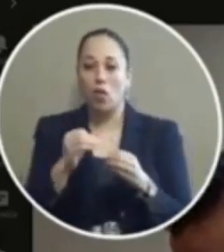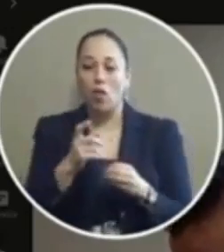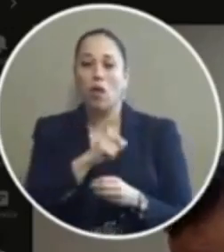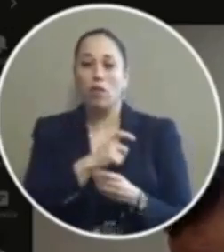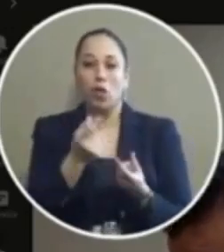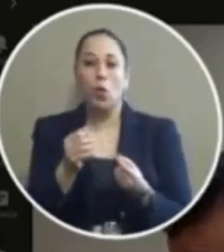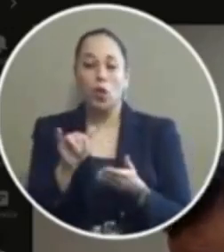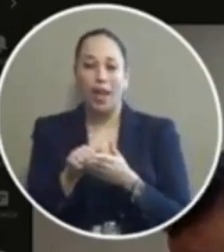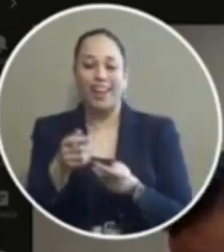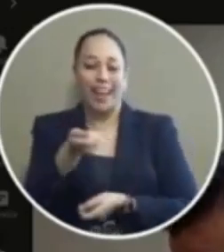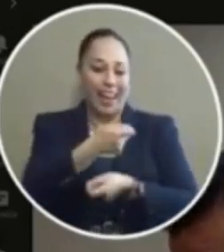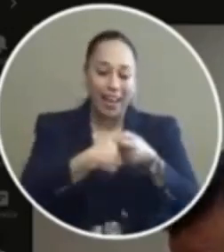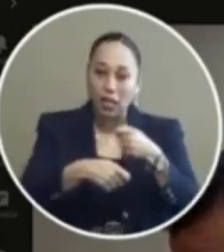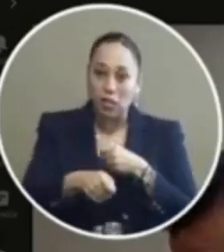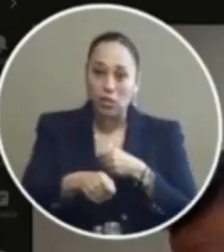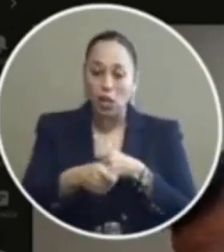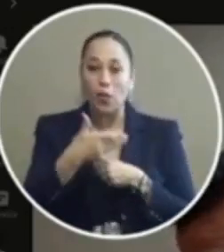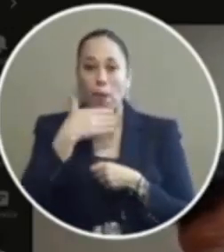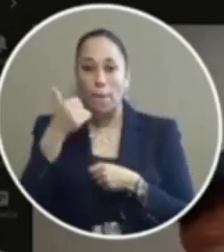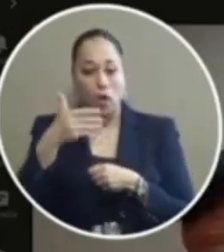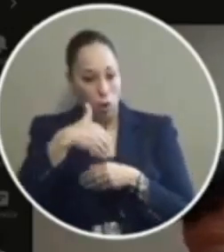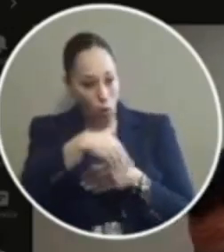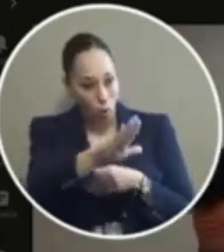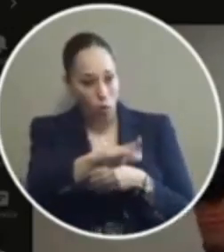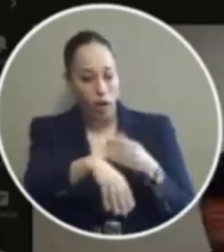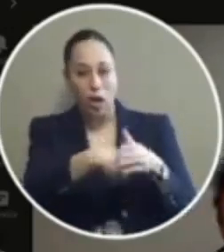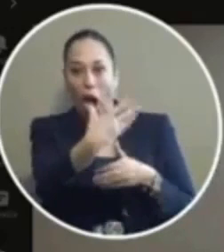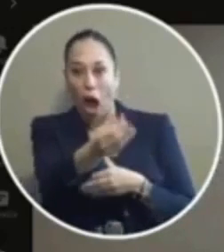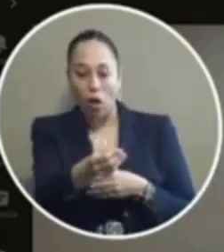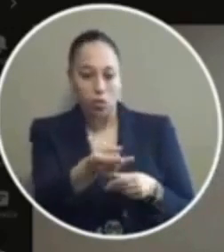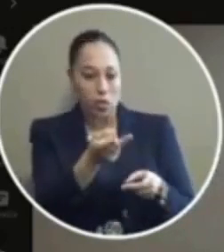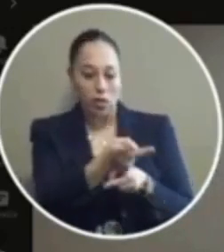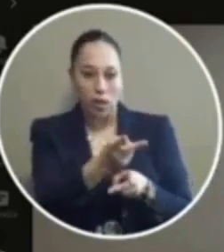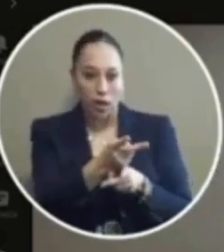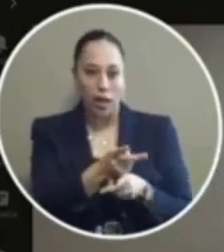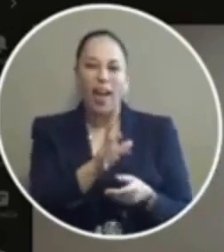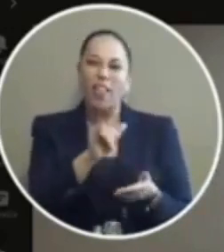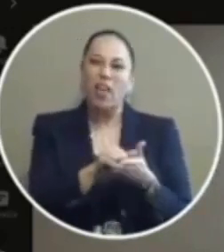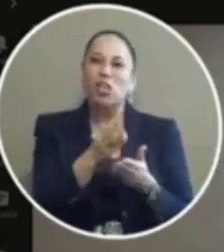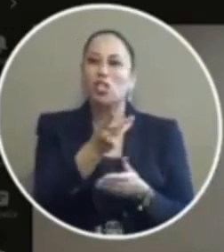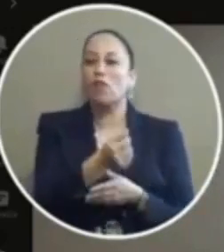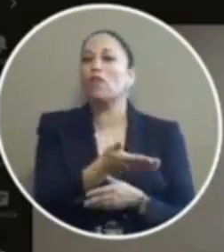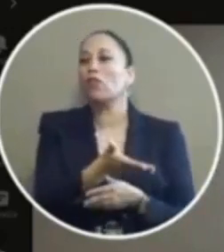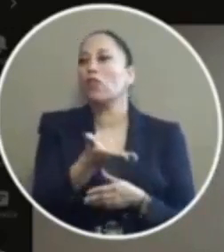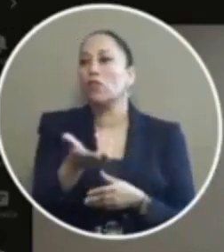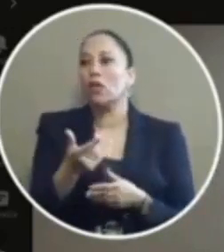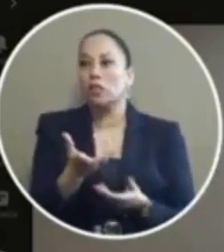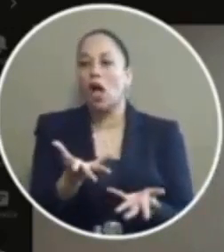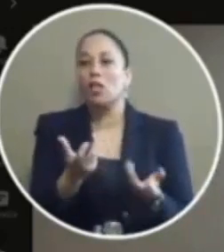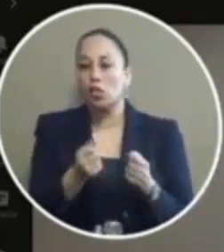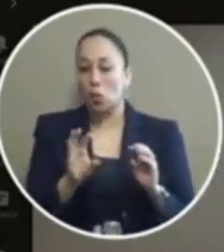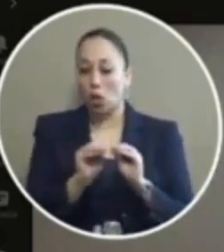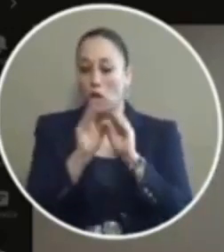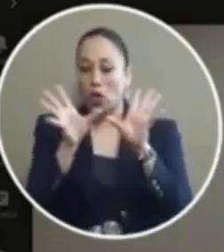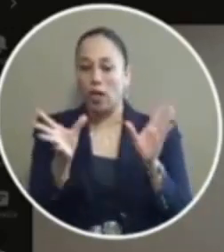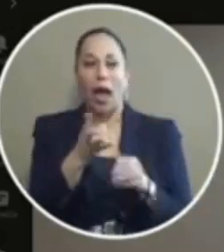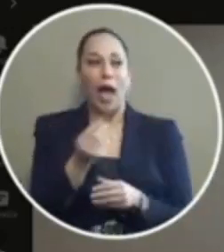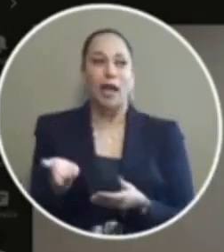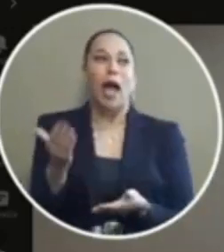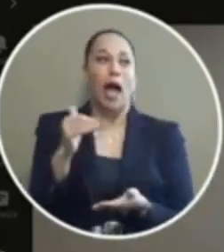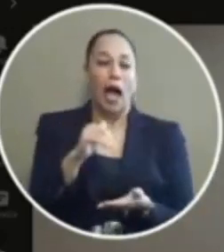do that and instead be out on out in the field so those are just a couple of things that i wanted to clear up and again